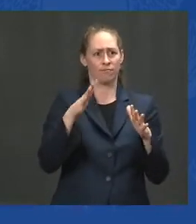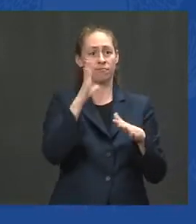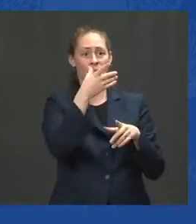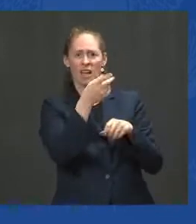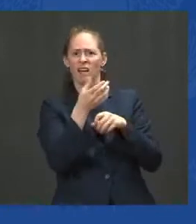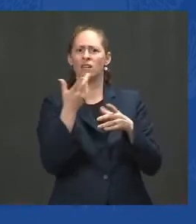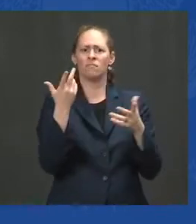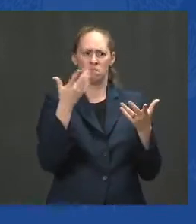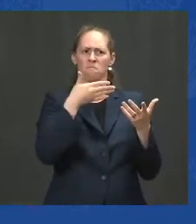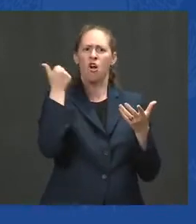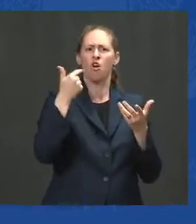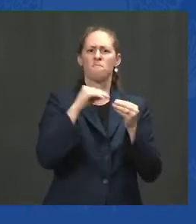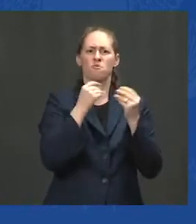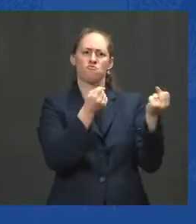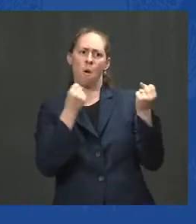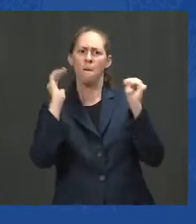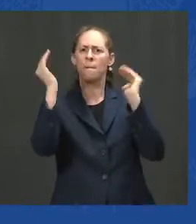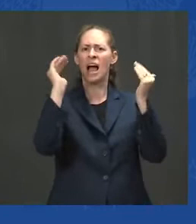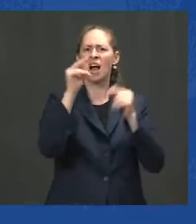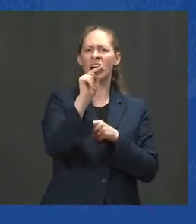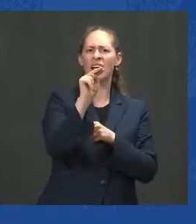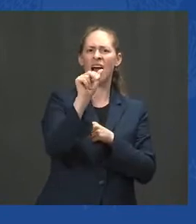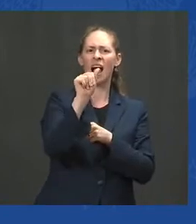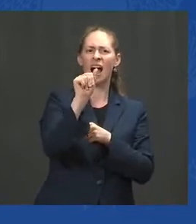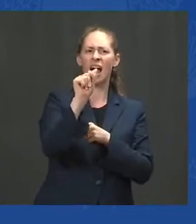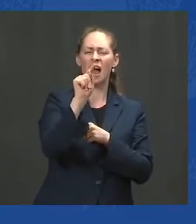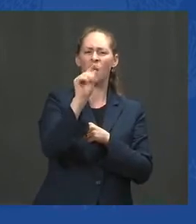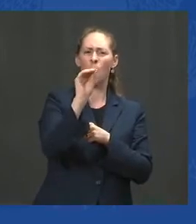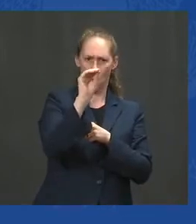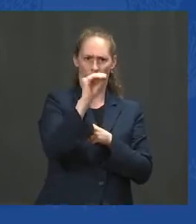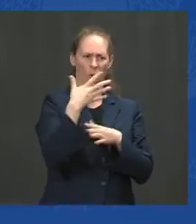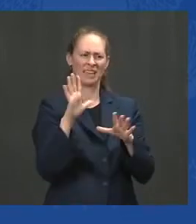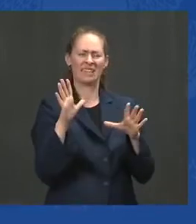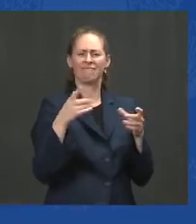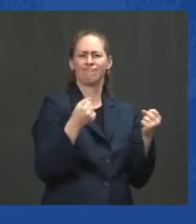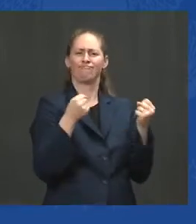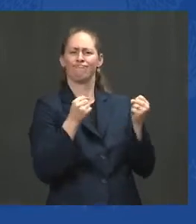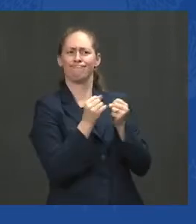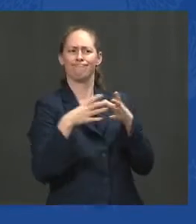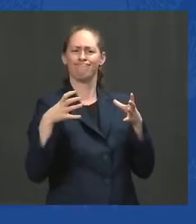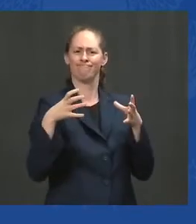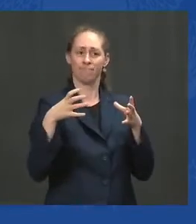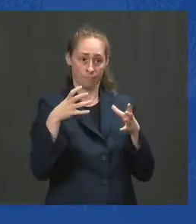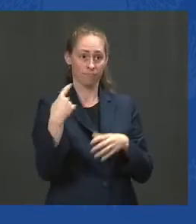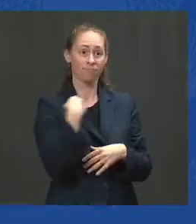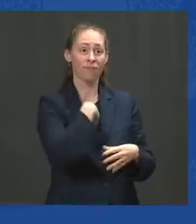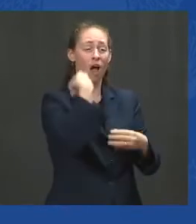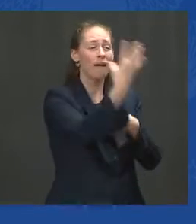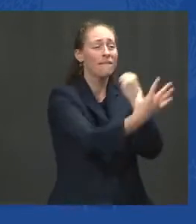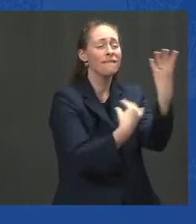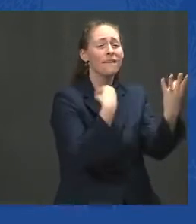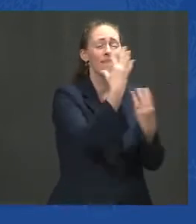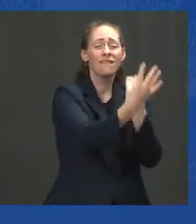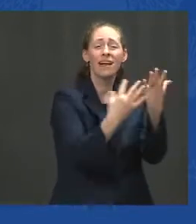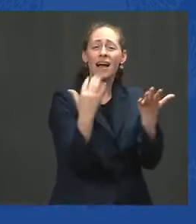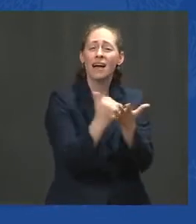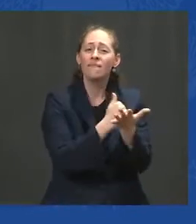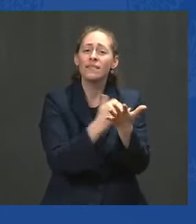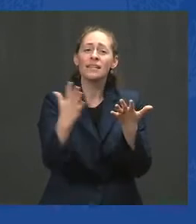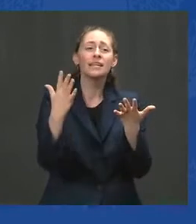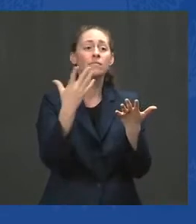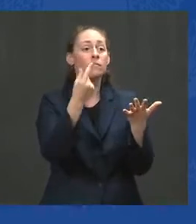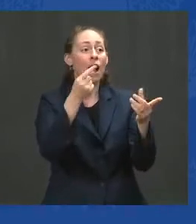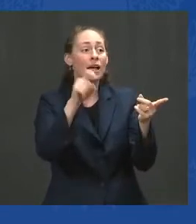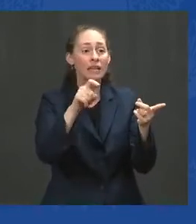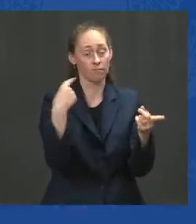We gave them every tool they could need. We paid their salaries. Provided for the maintenance of their air